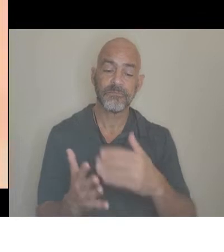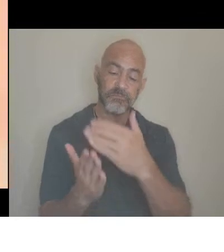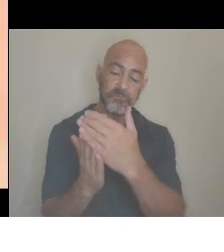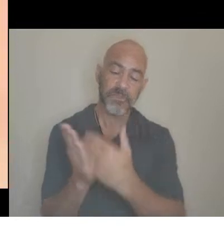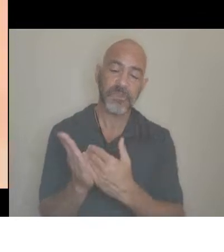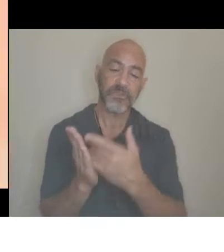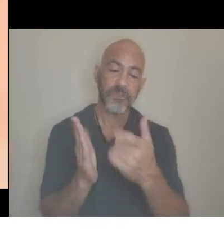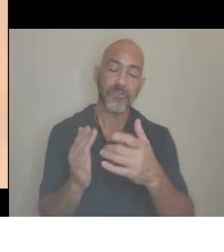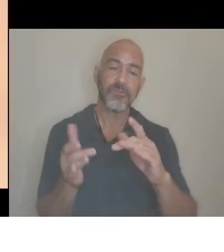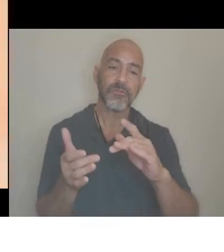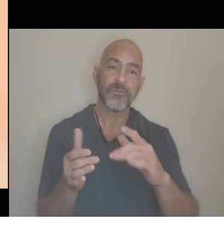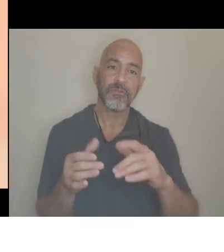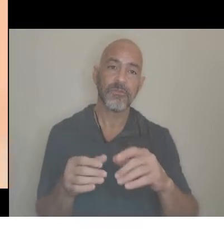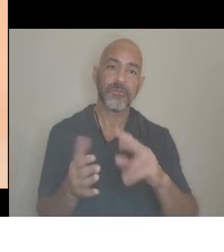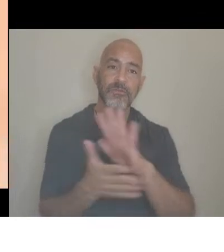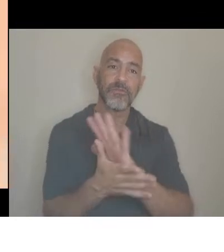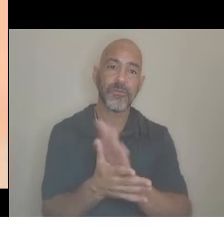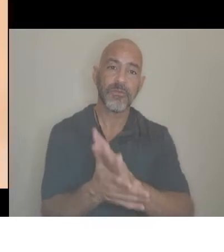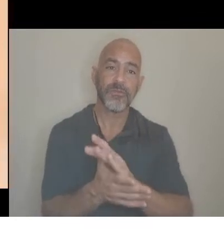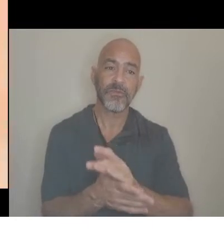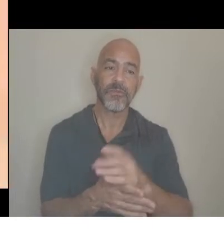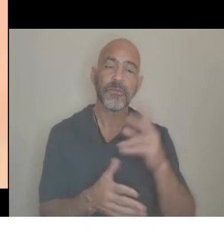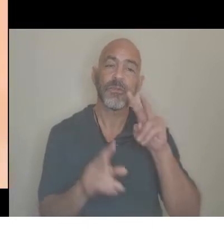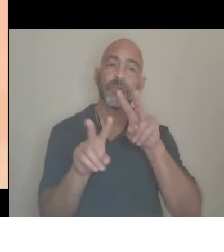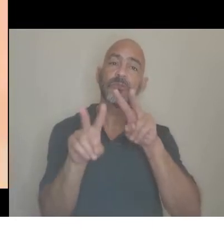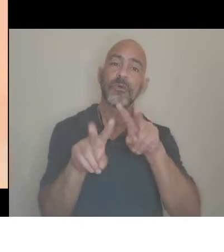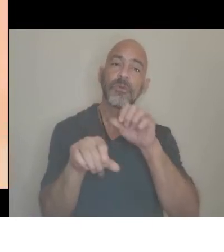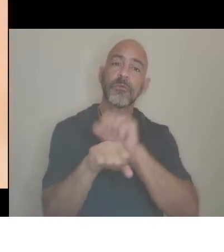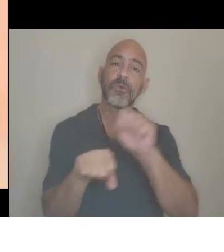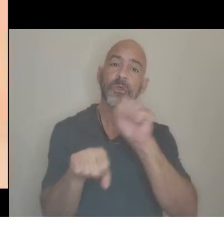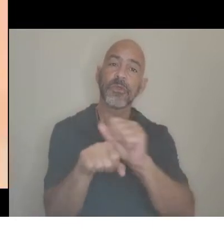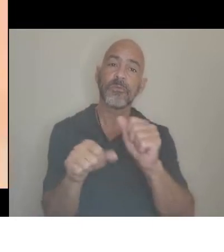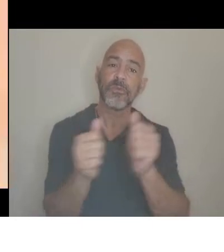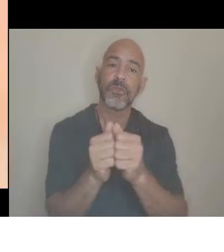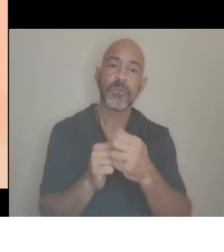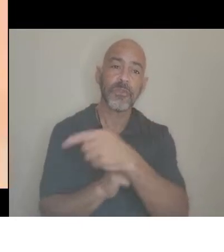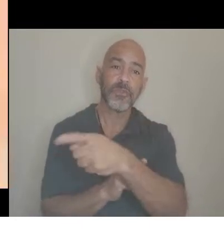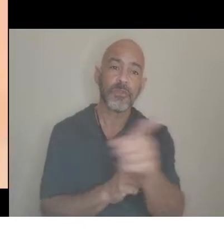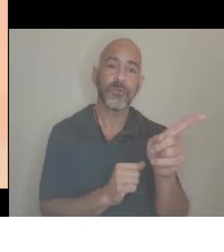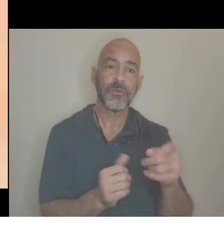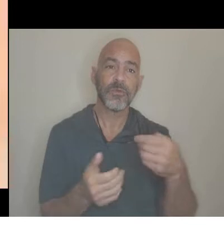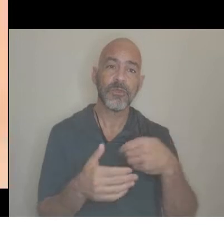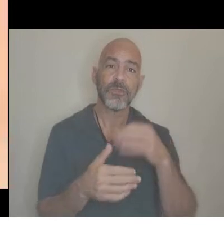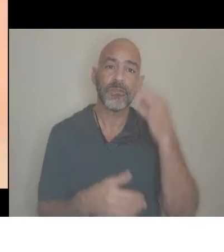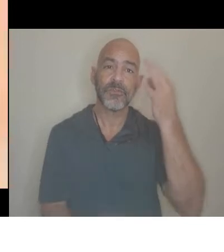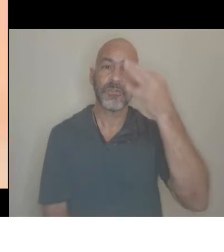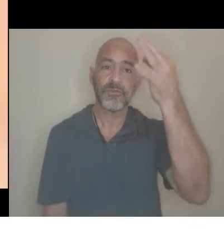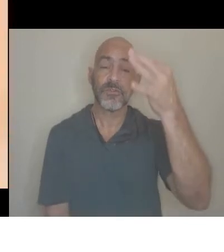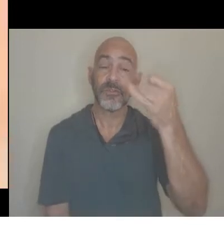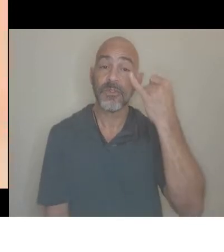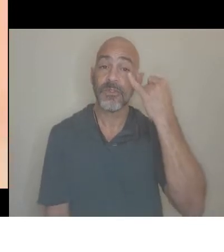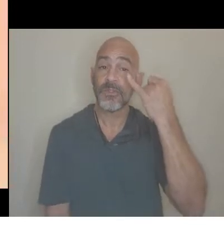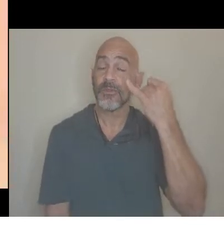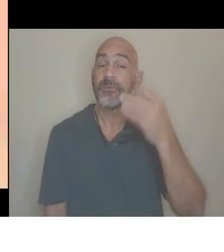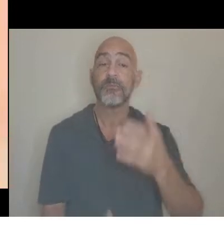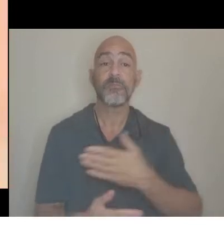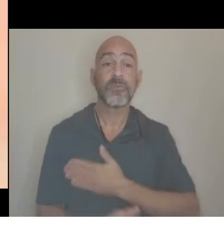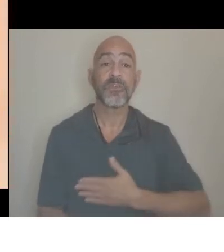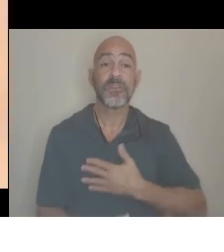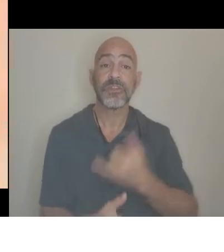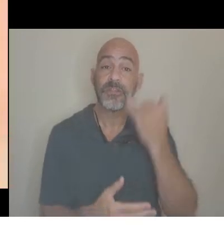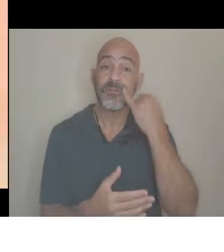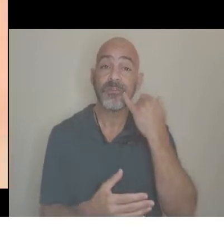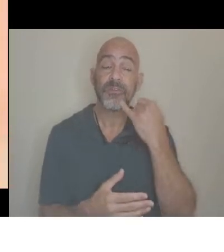with you in the future. If you would like, we would really appreciate your completing a brief follow-up survey